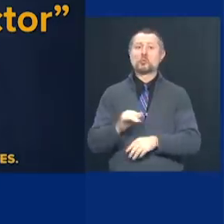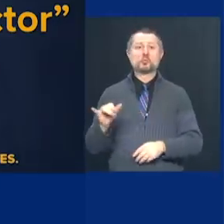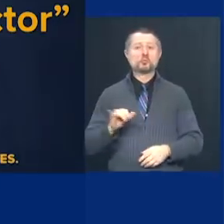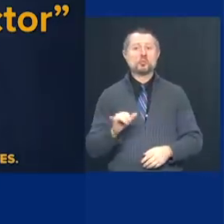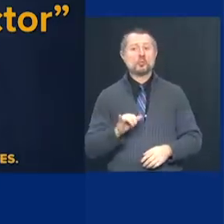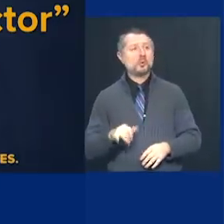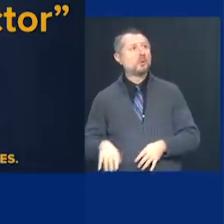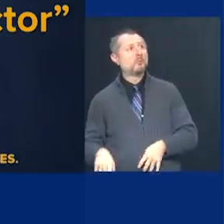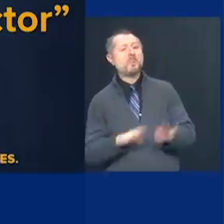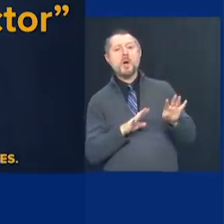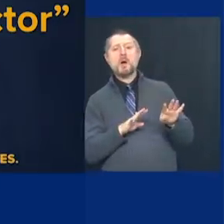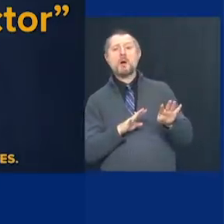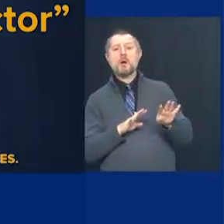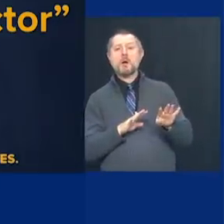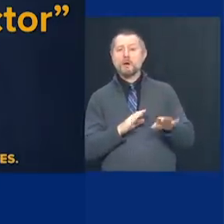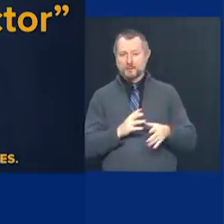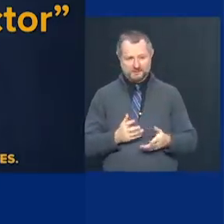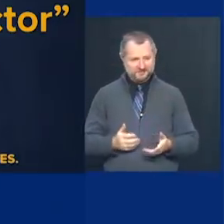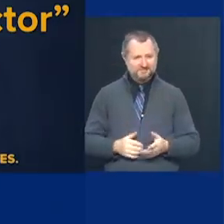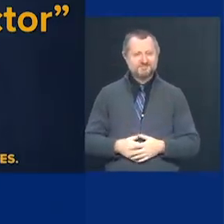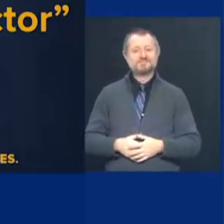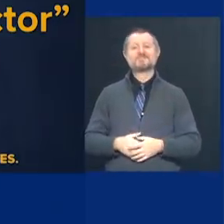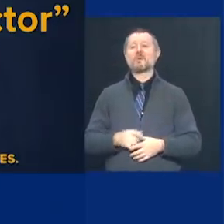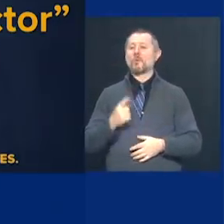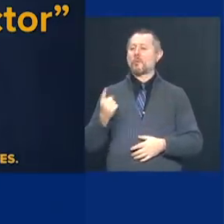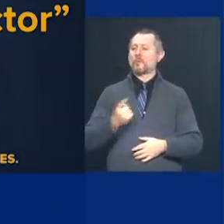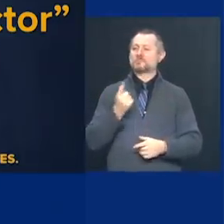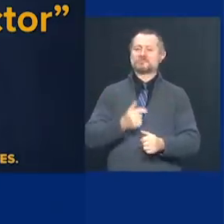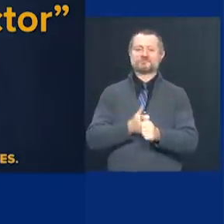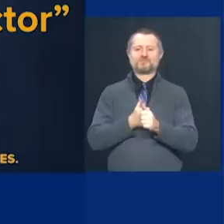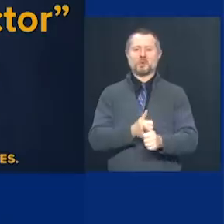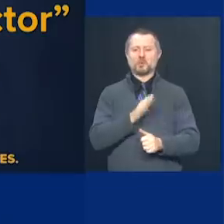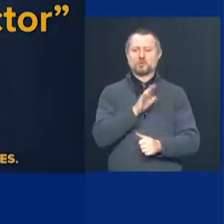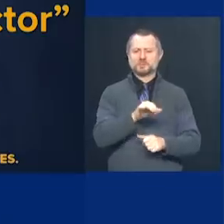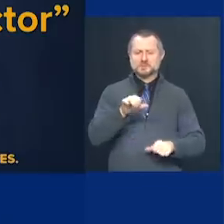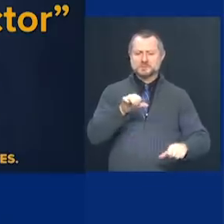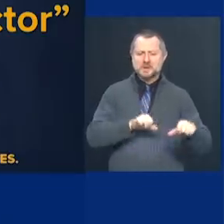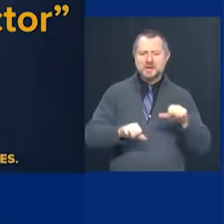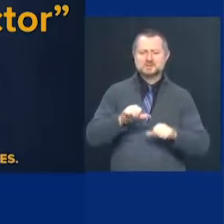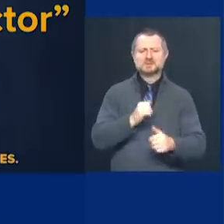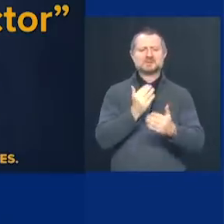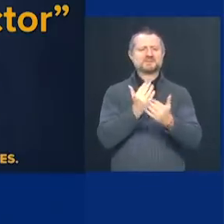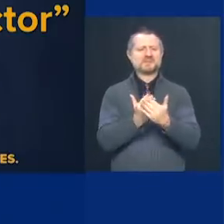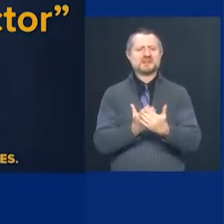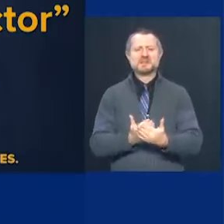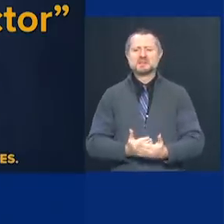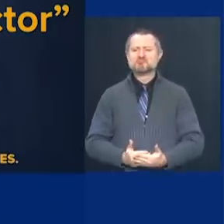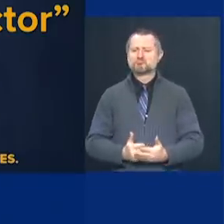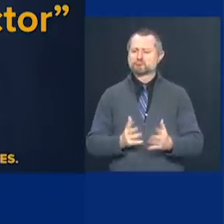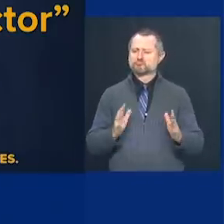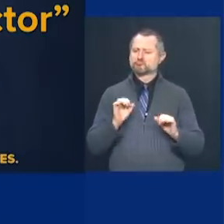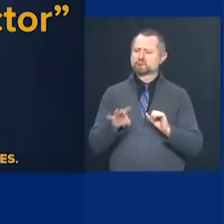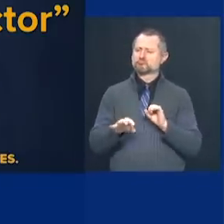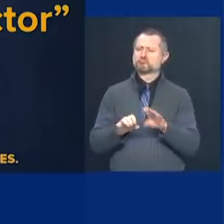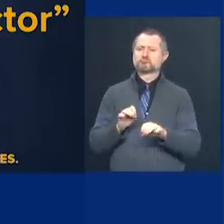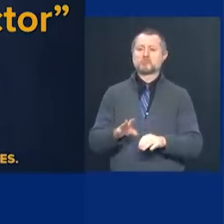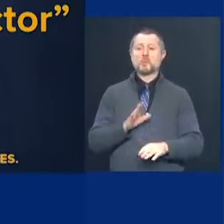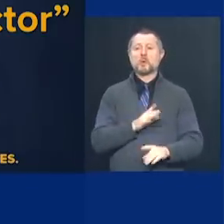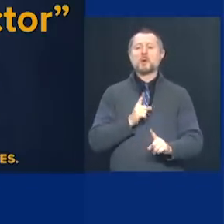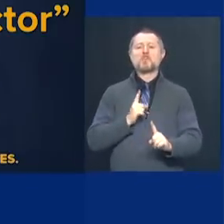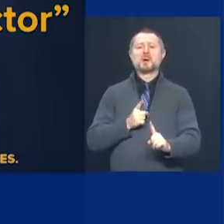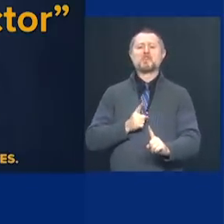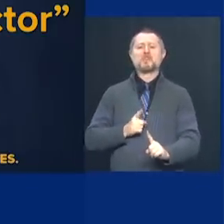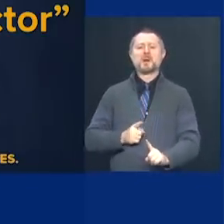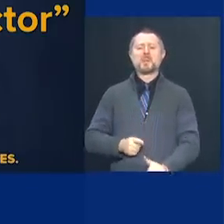He always stuck to the science. He always stuck to the facts. He was clear. When it was